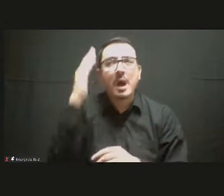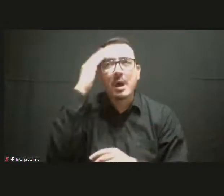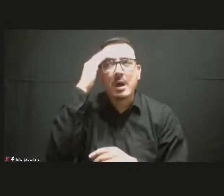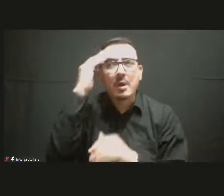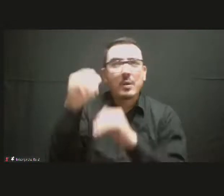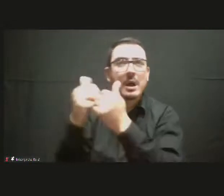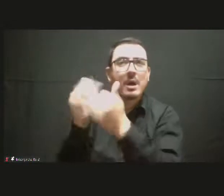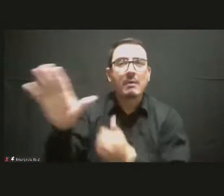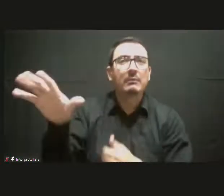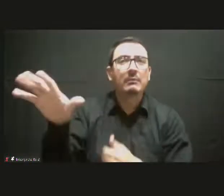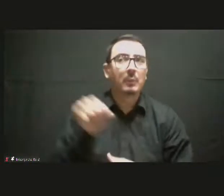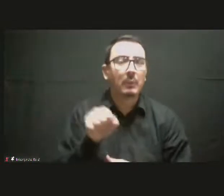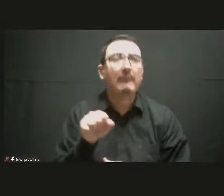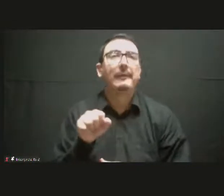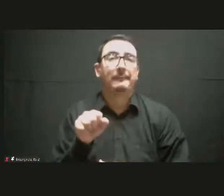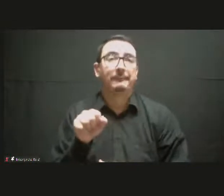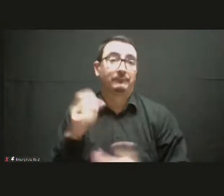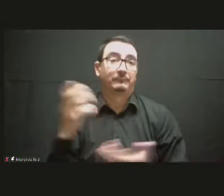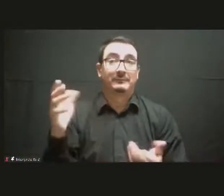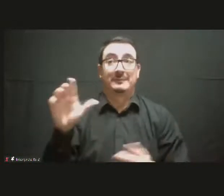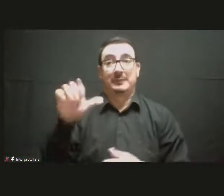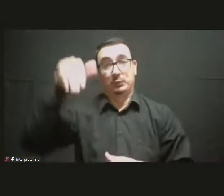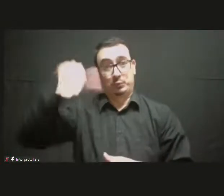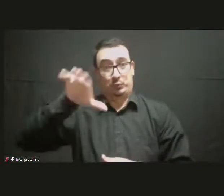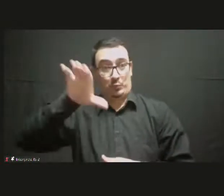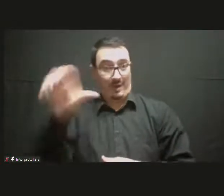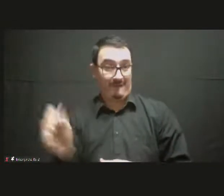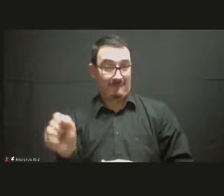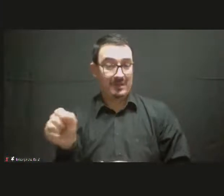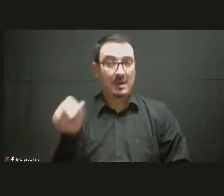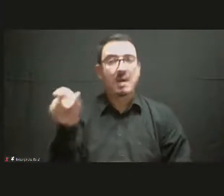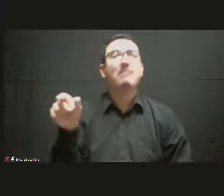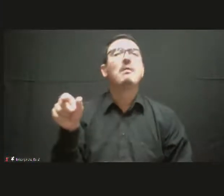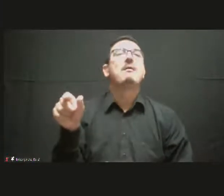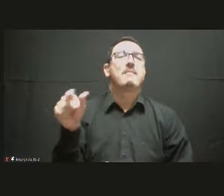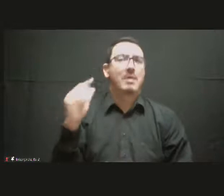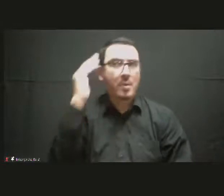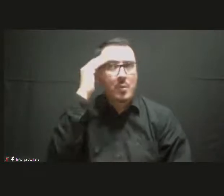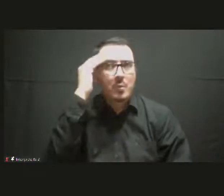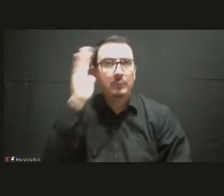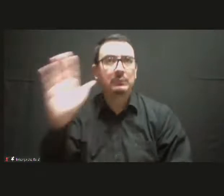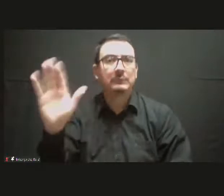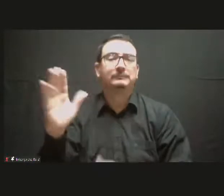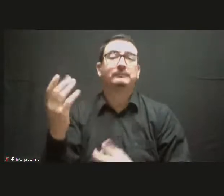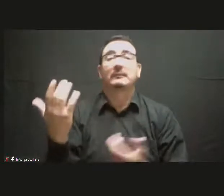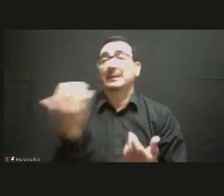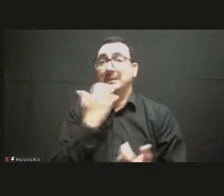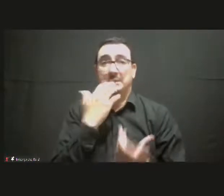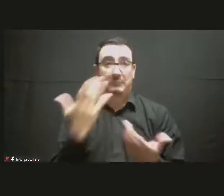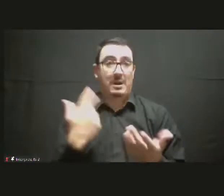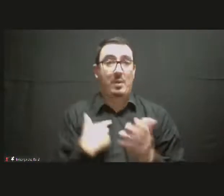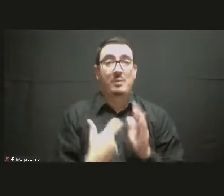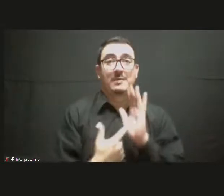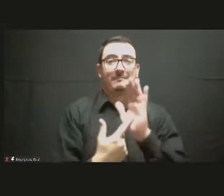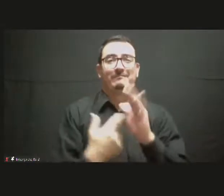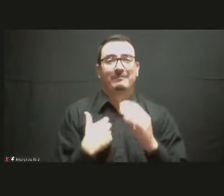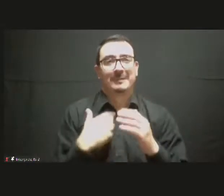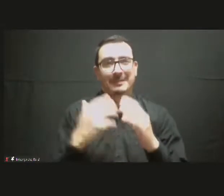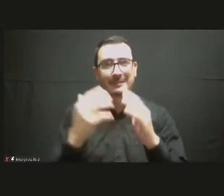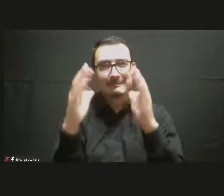from the panelists, I'd like to introduce my friend and colleague Alejandro. Alejandro is executive officer